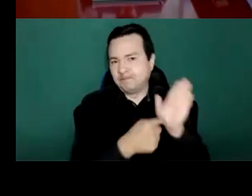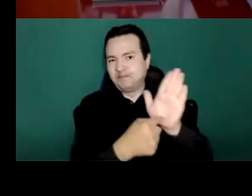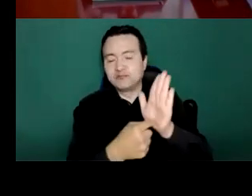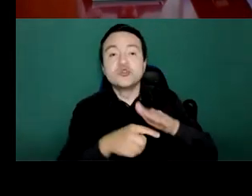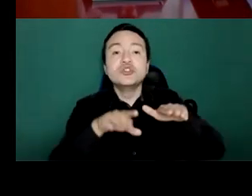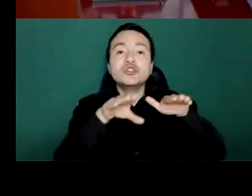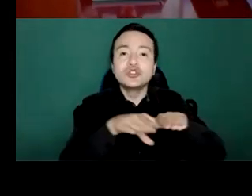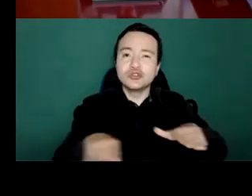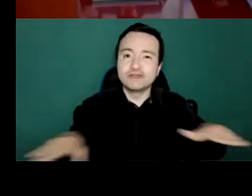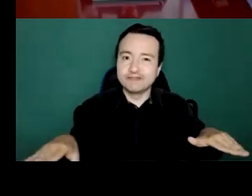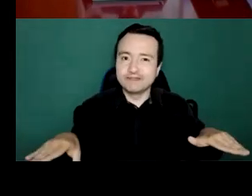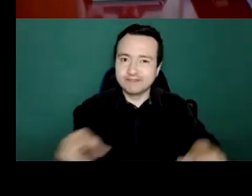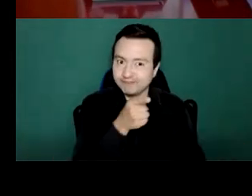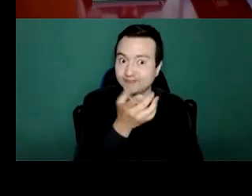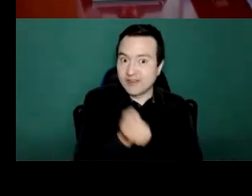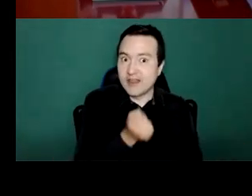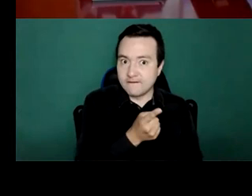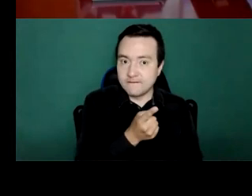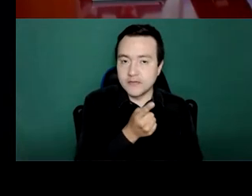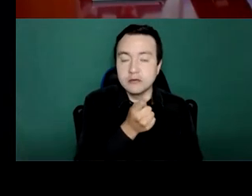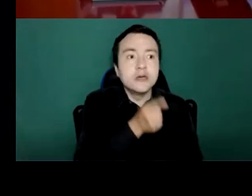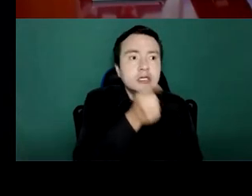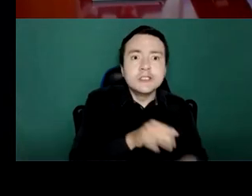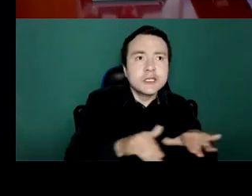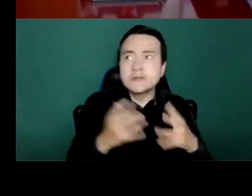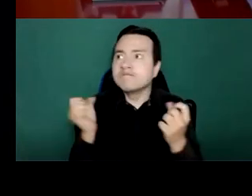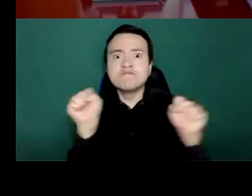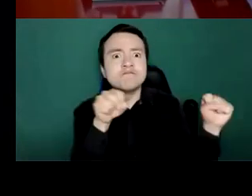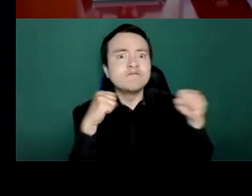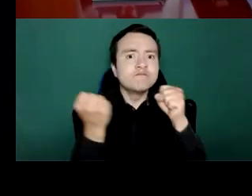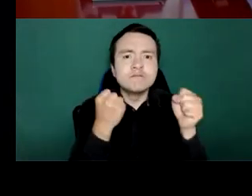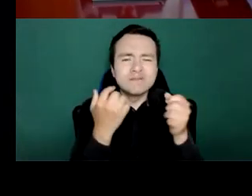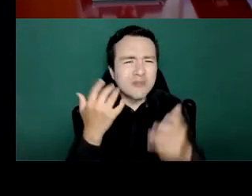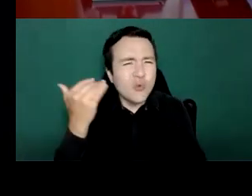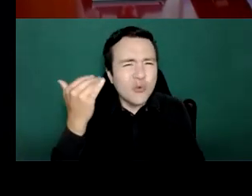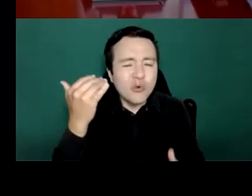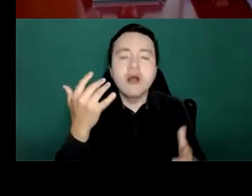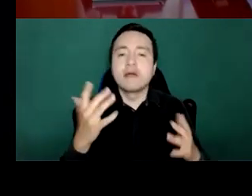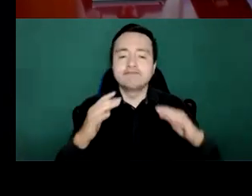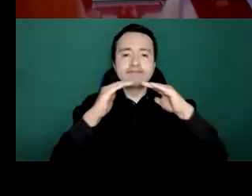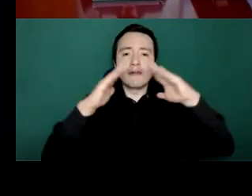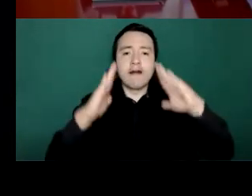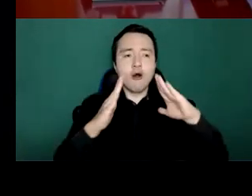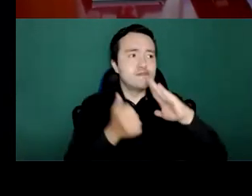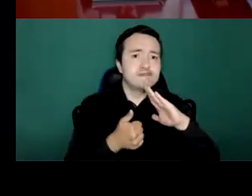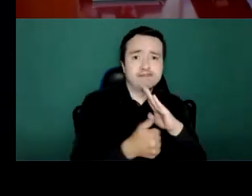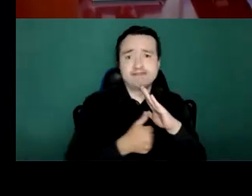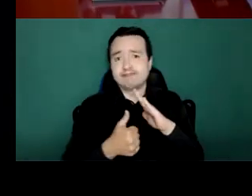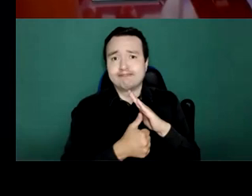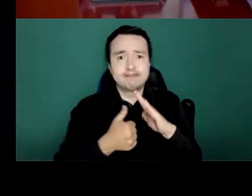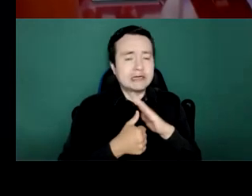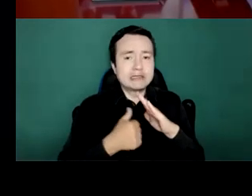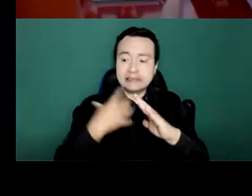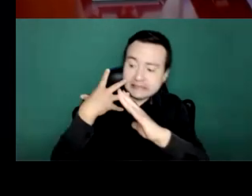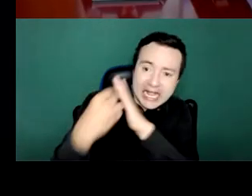school, they can't socialize, they can't play games. They are fed up being taught by a